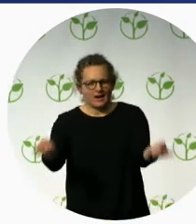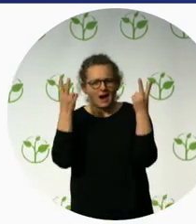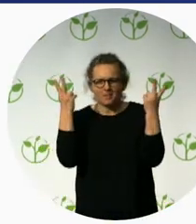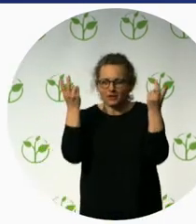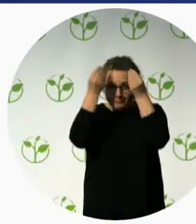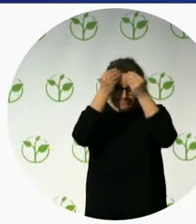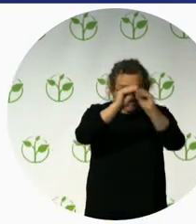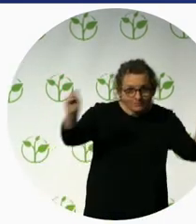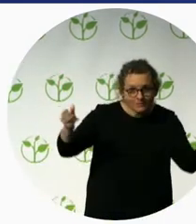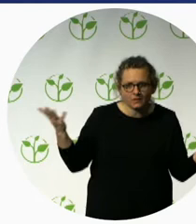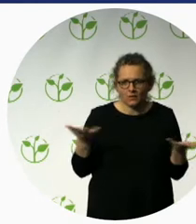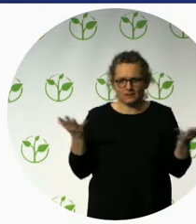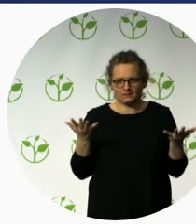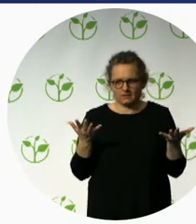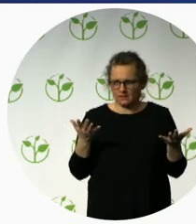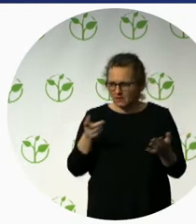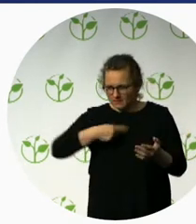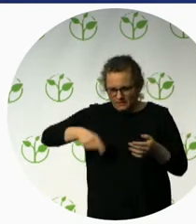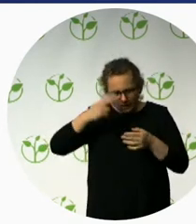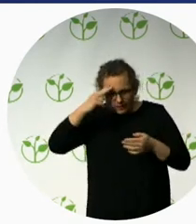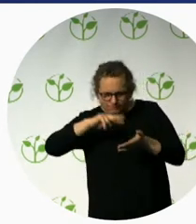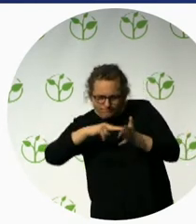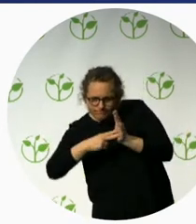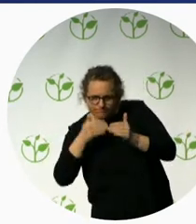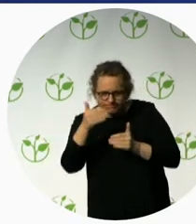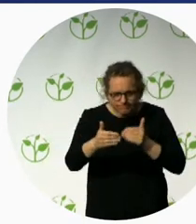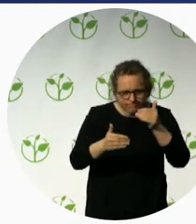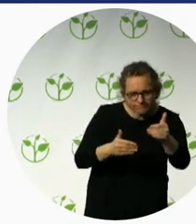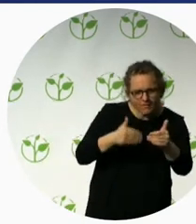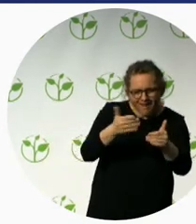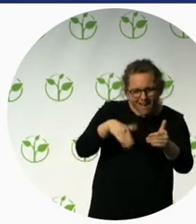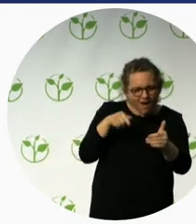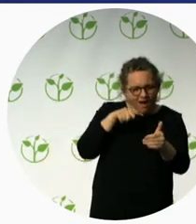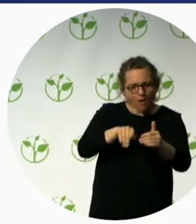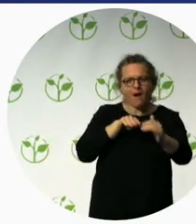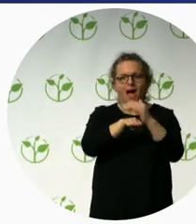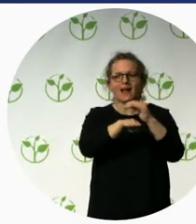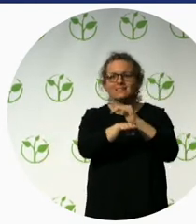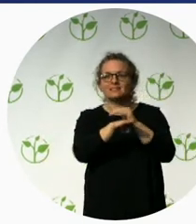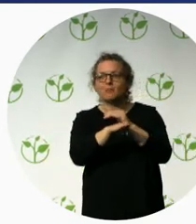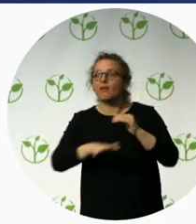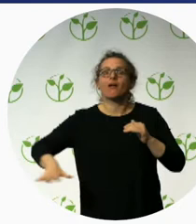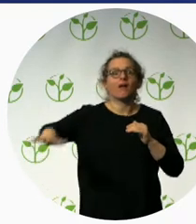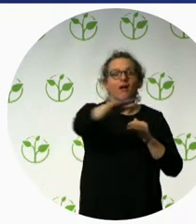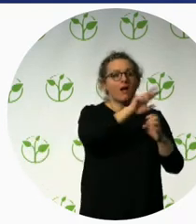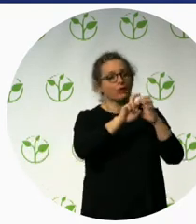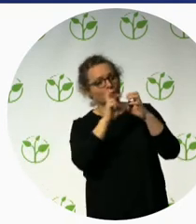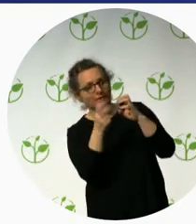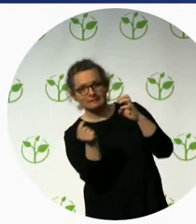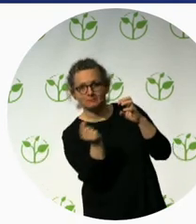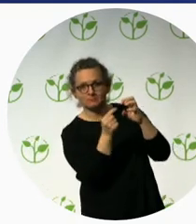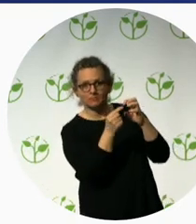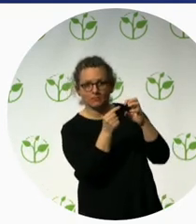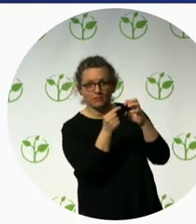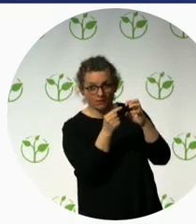strategy that accessibility is something that concerns all the tourism industry, and that it's something that is so important that